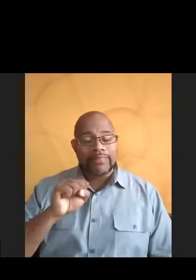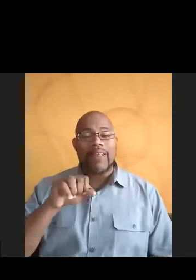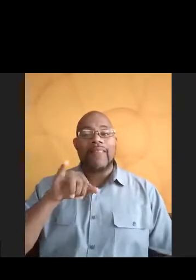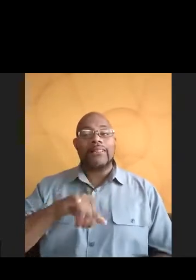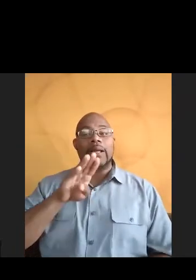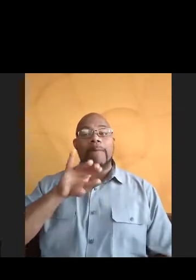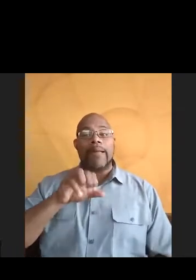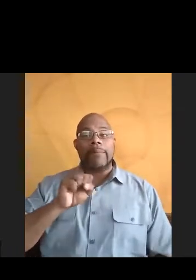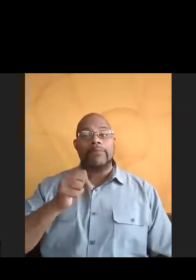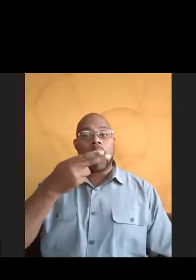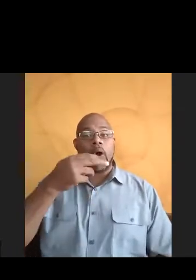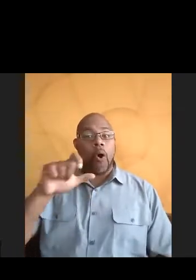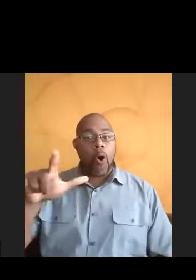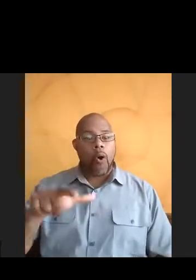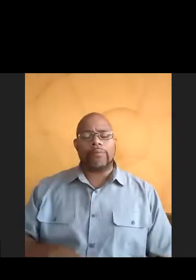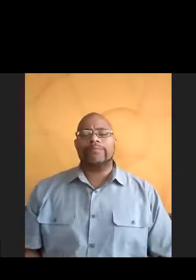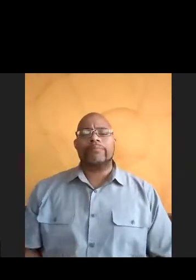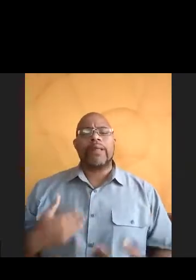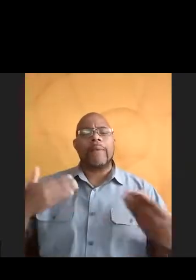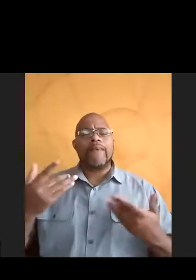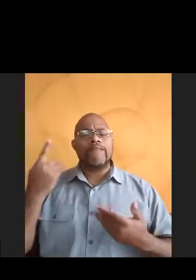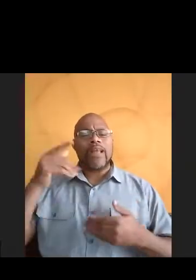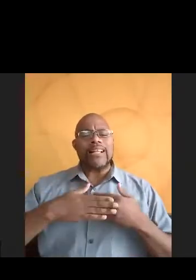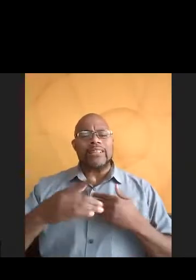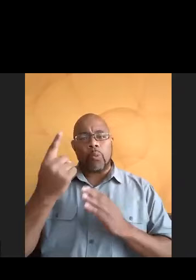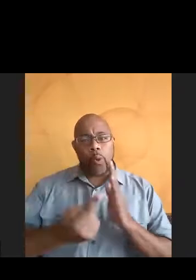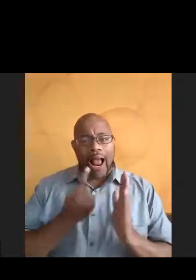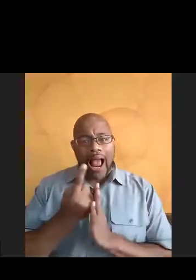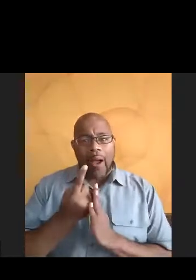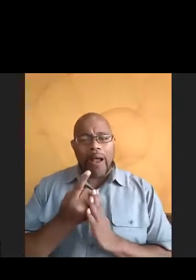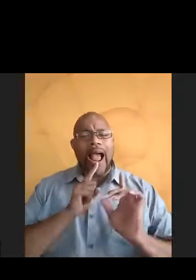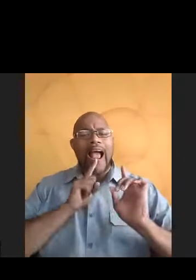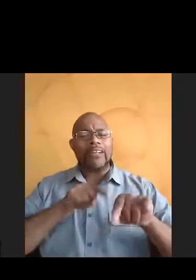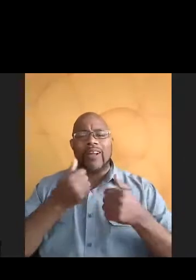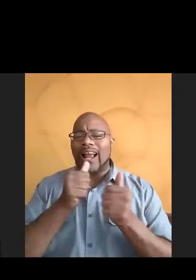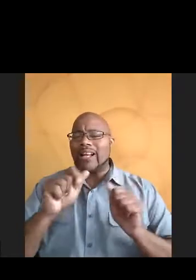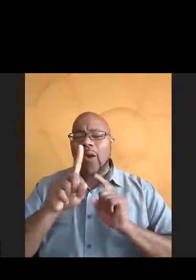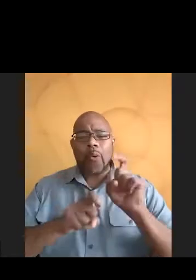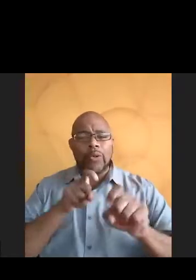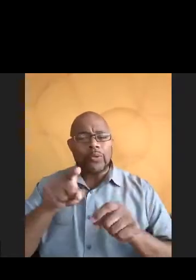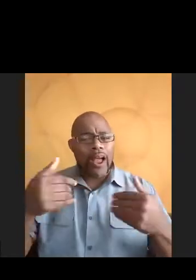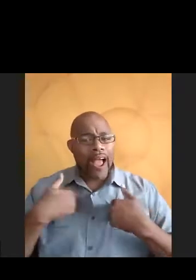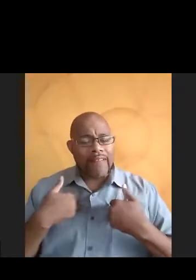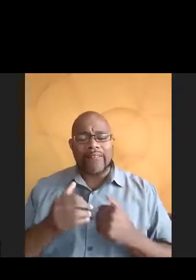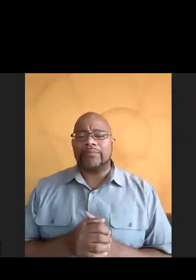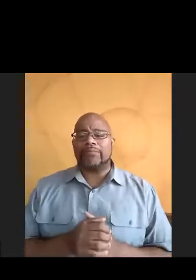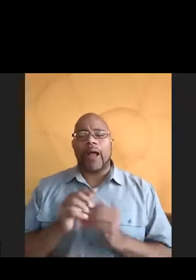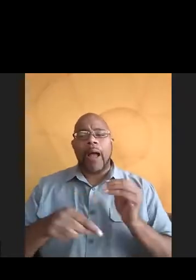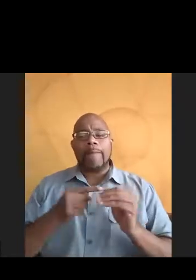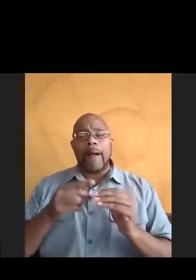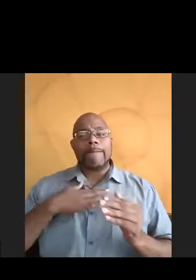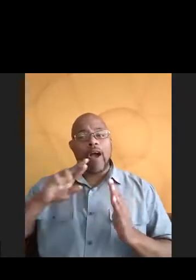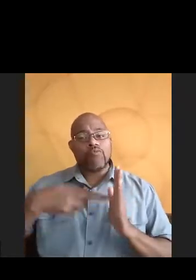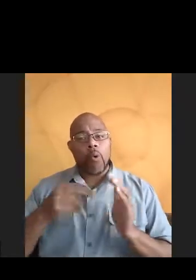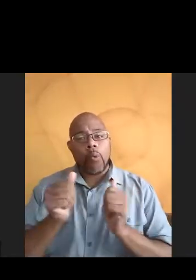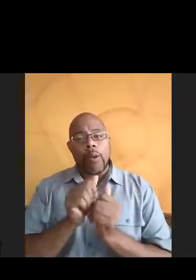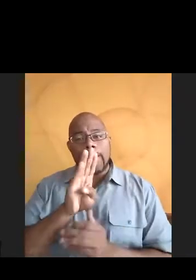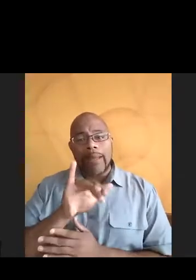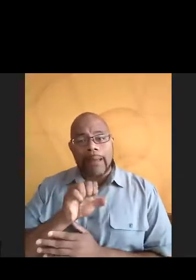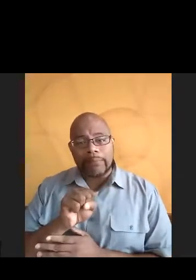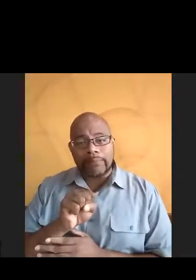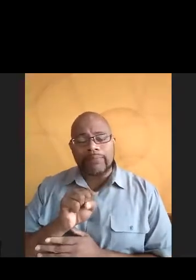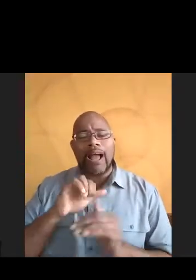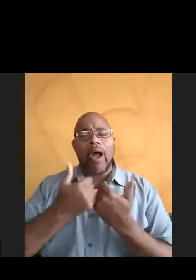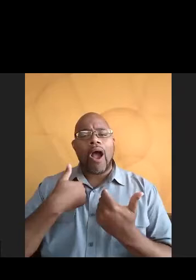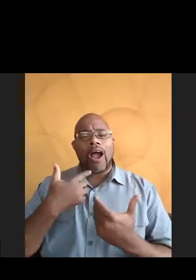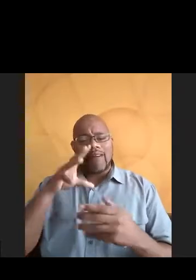BIMS Hall. I will be here for the next hour answering any questions you have about my role with BIMS, how